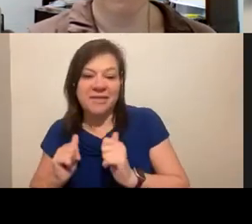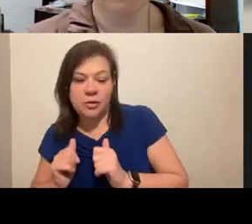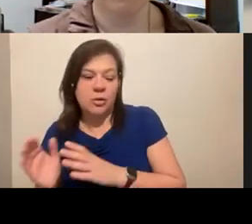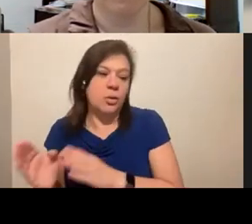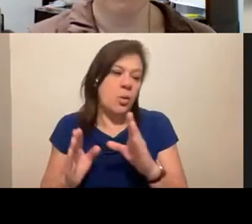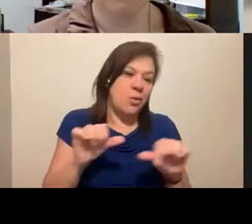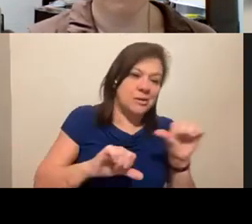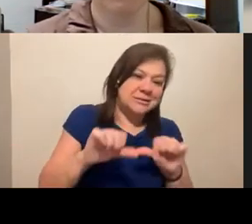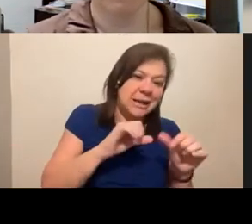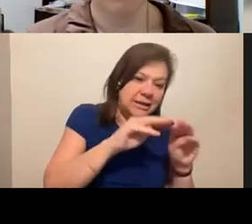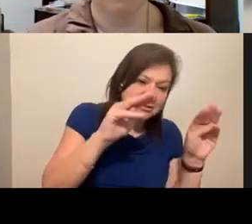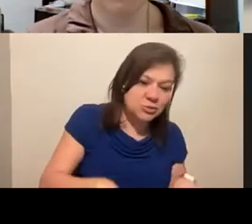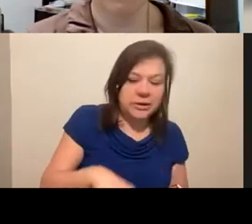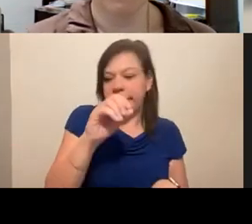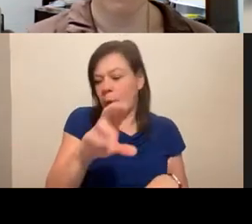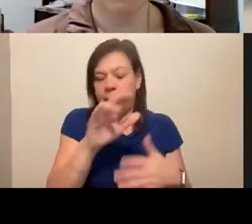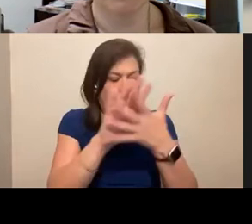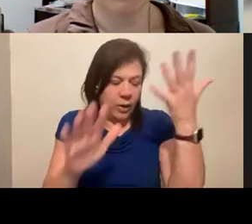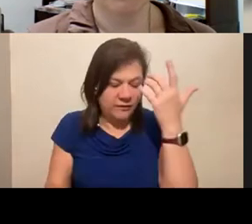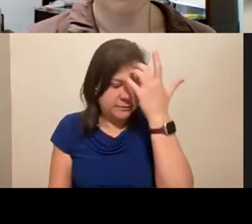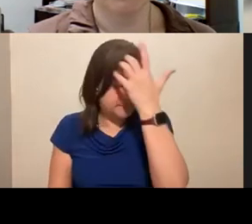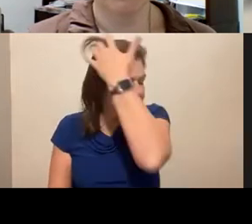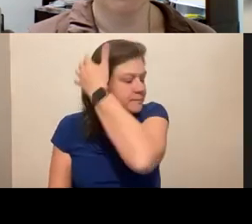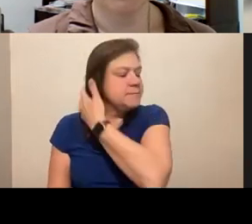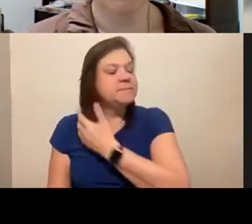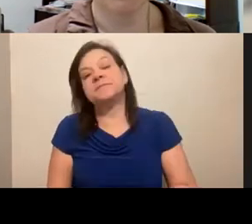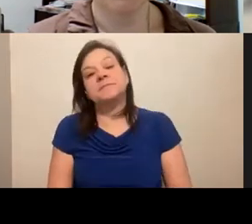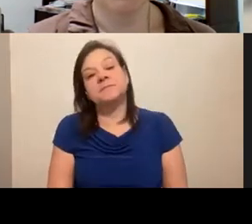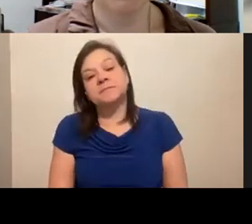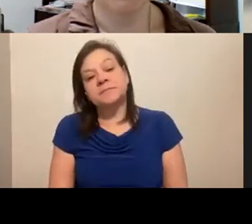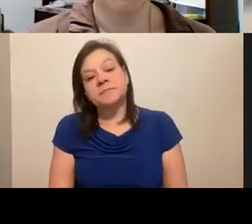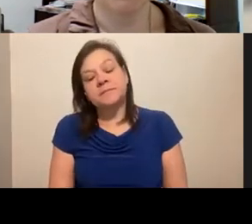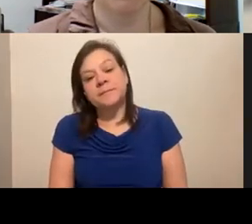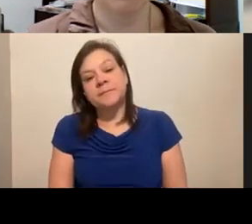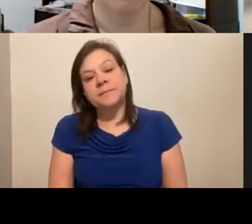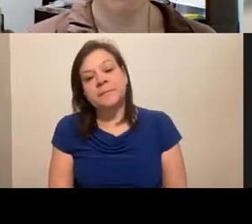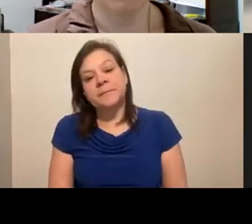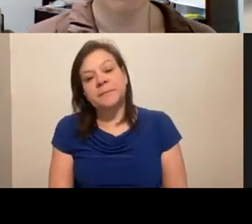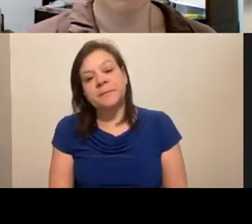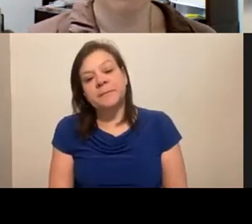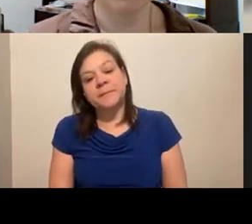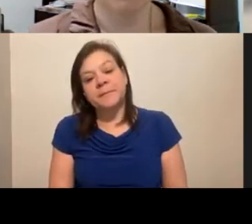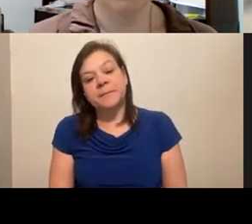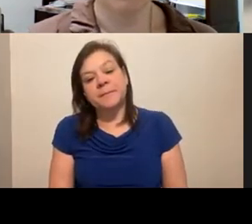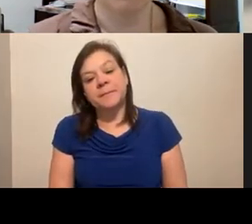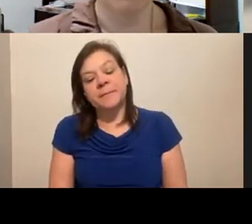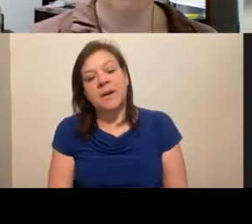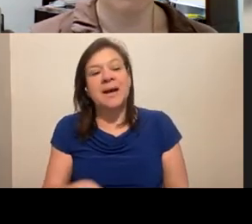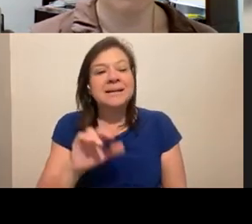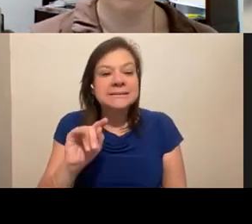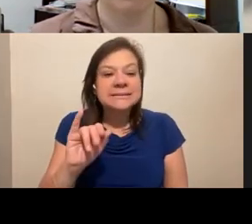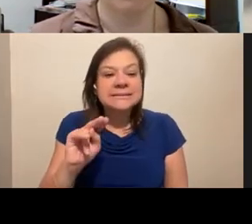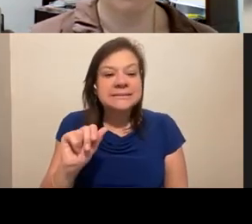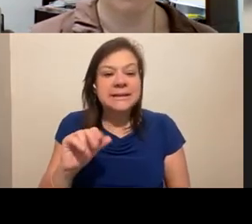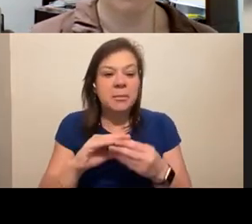science museums, or, you know, and there is, there is also the Tina mentioned, when